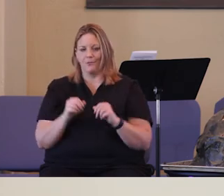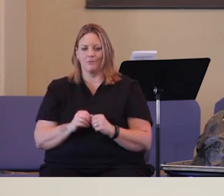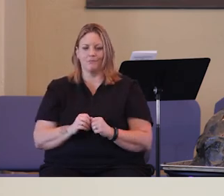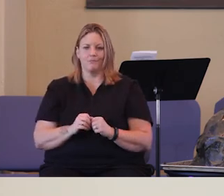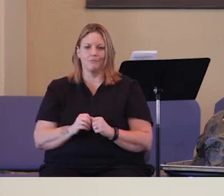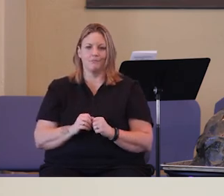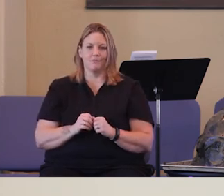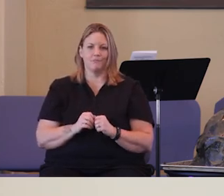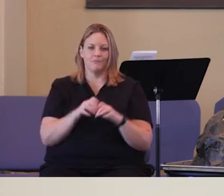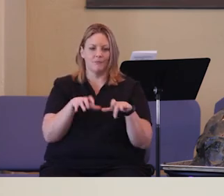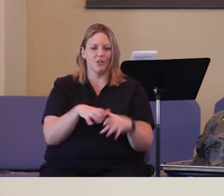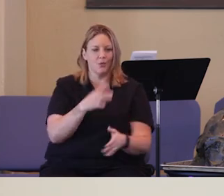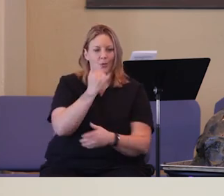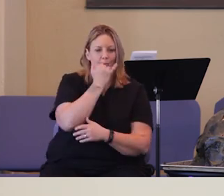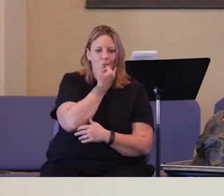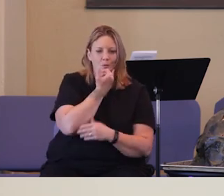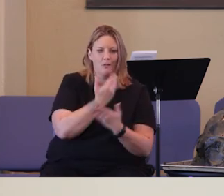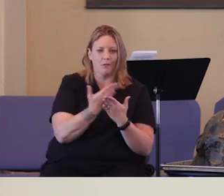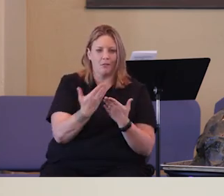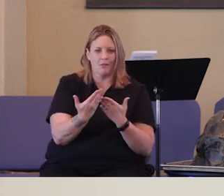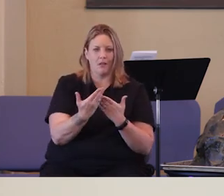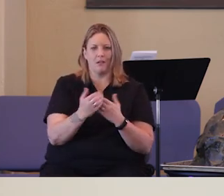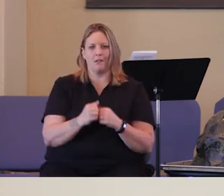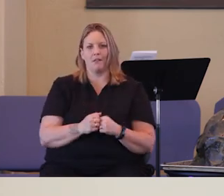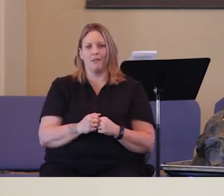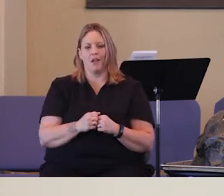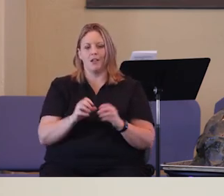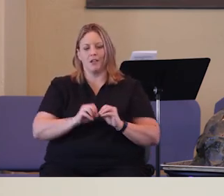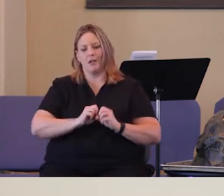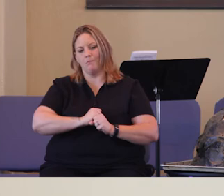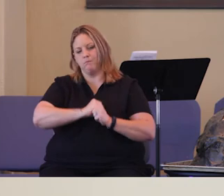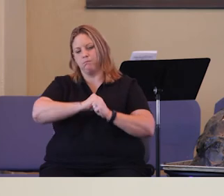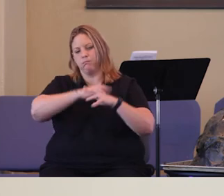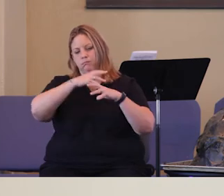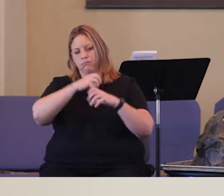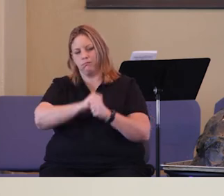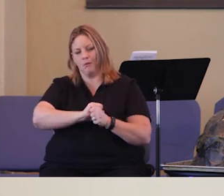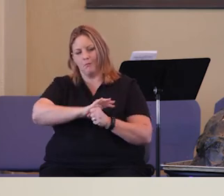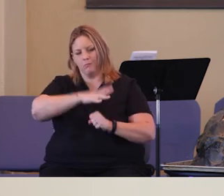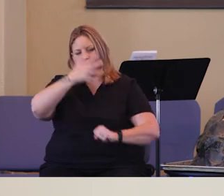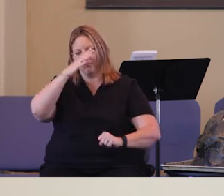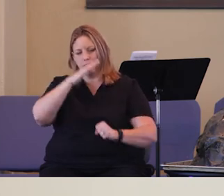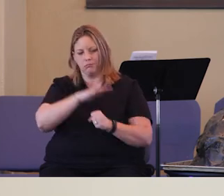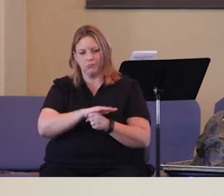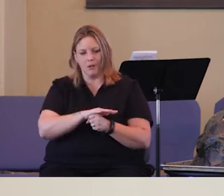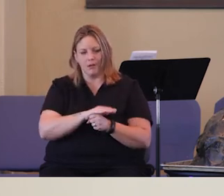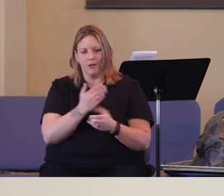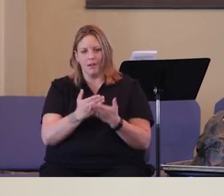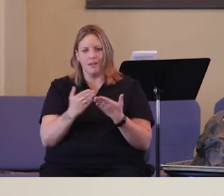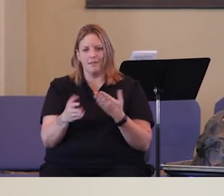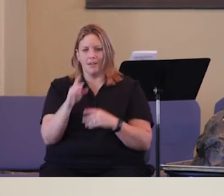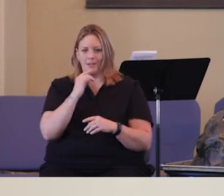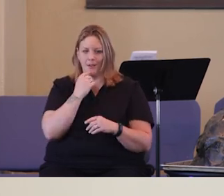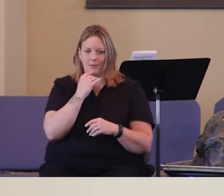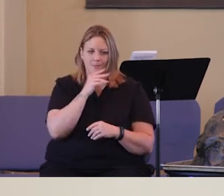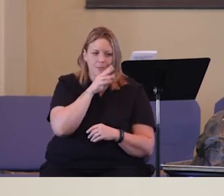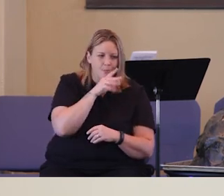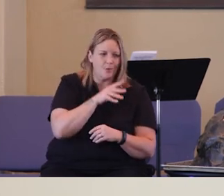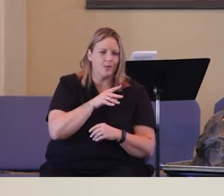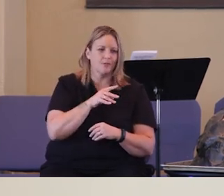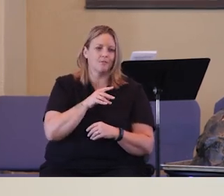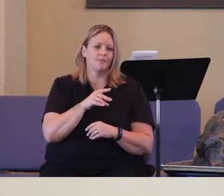They do the wrong thing, they push the wrong buttons, and it's going to erupt and things are going to be said and people are going be mad